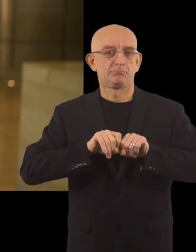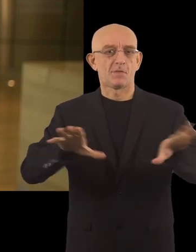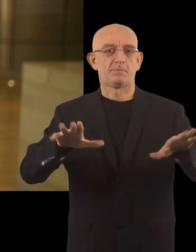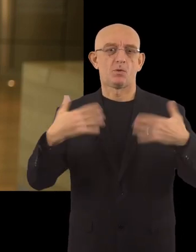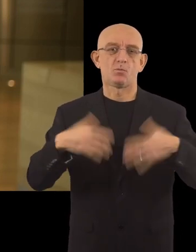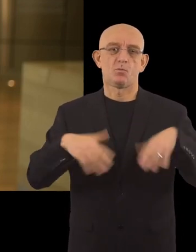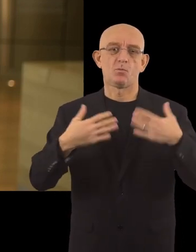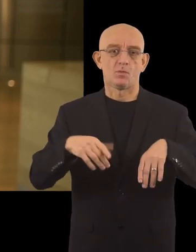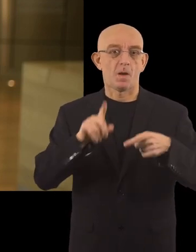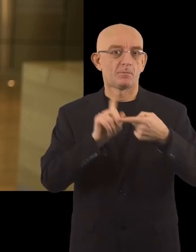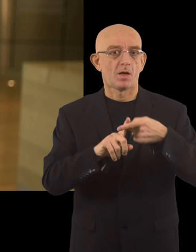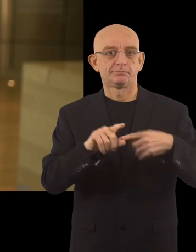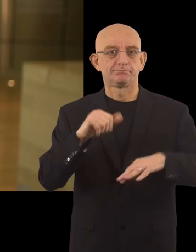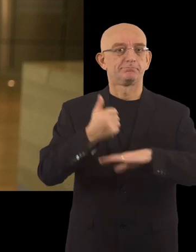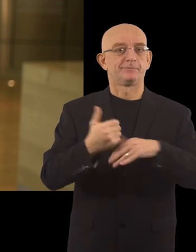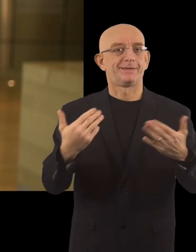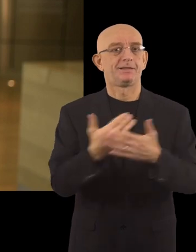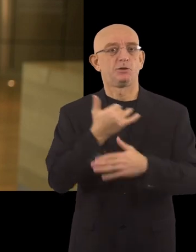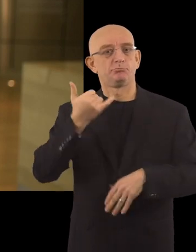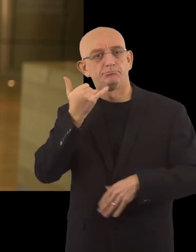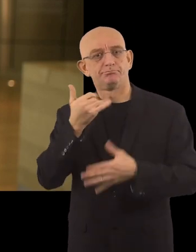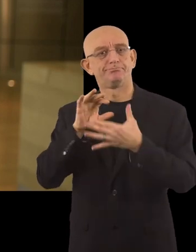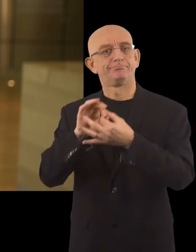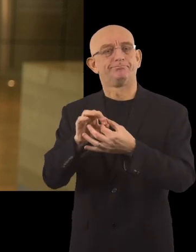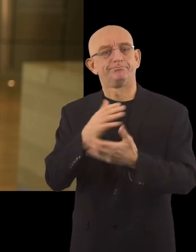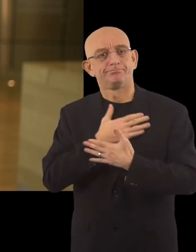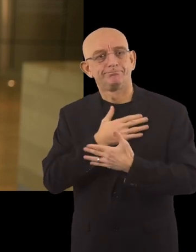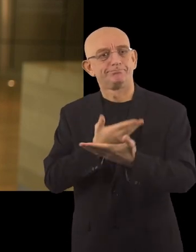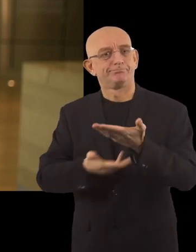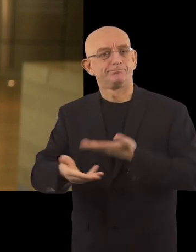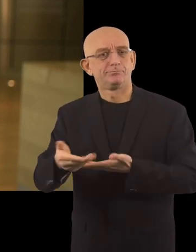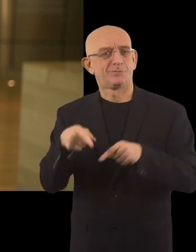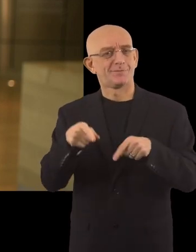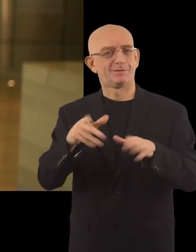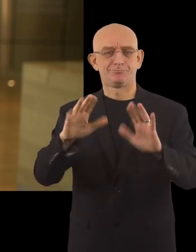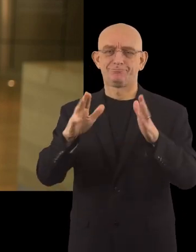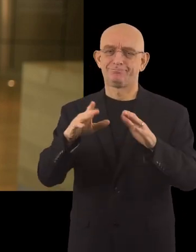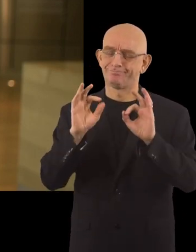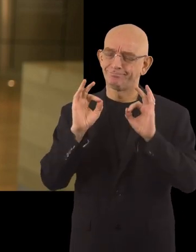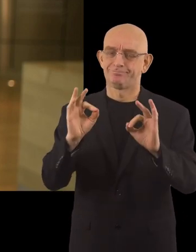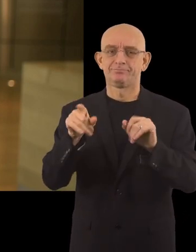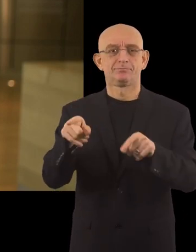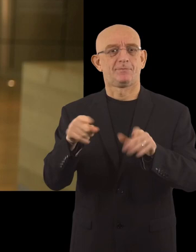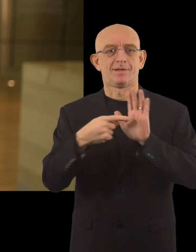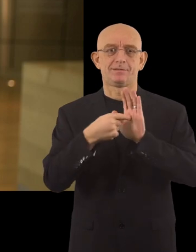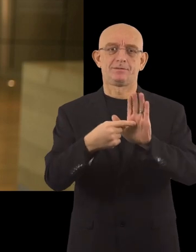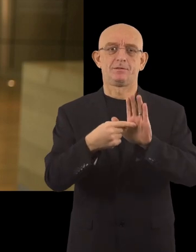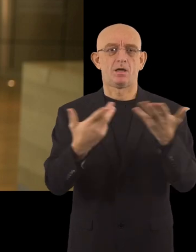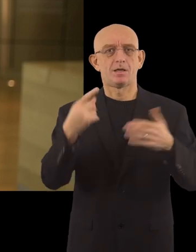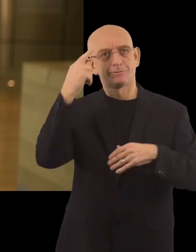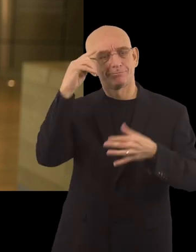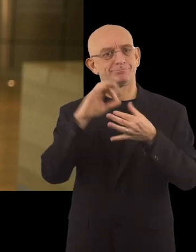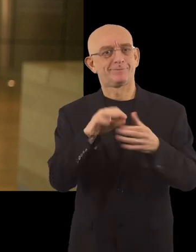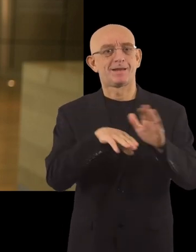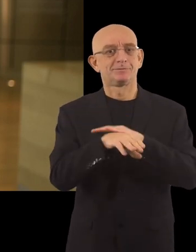also appreciate the launch of the Telephone of Cordiality. You deserve this award as you are truly an example when it